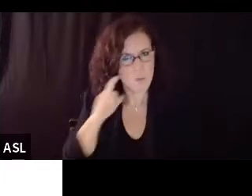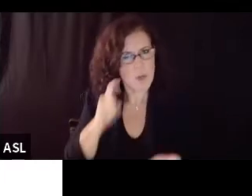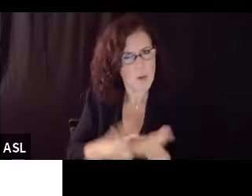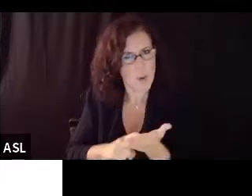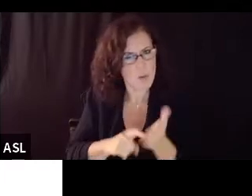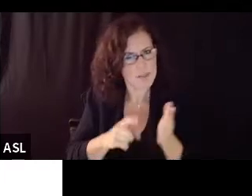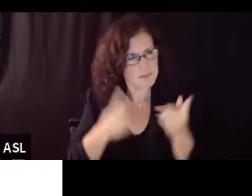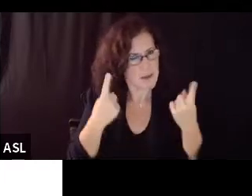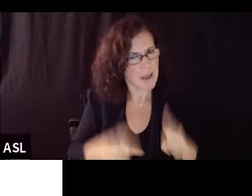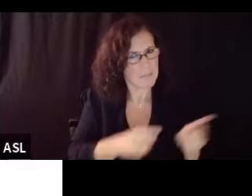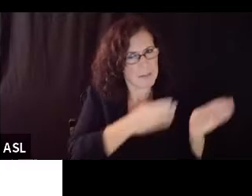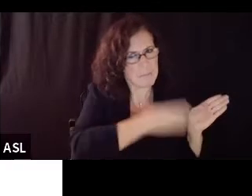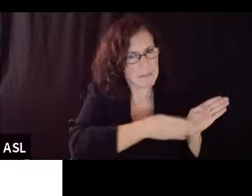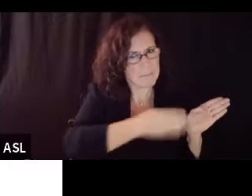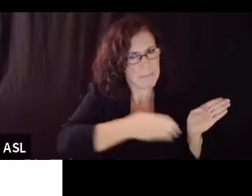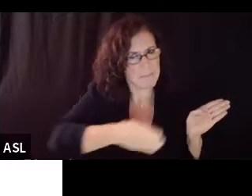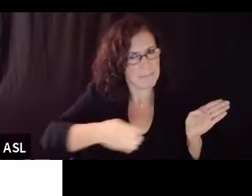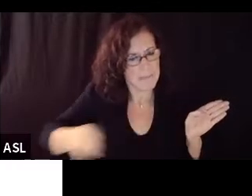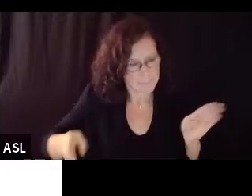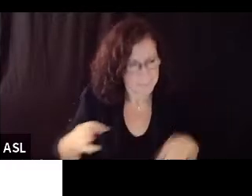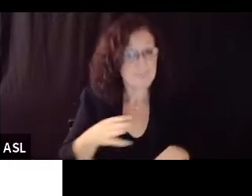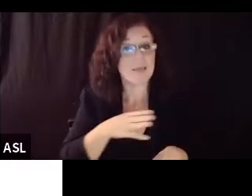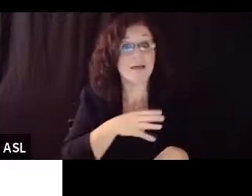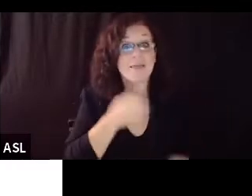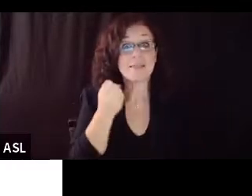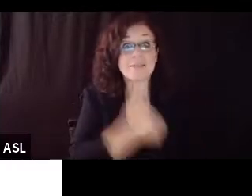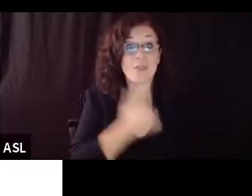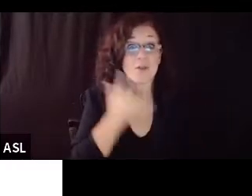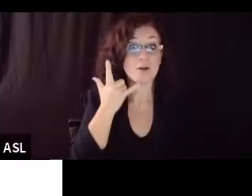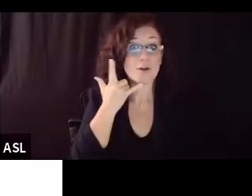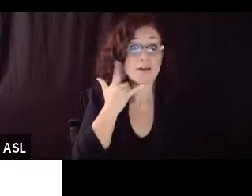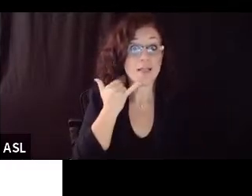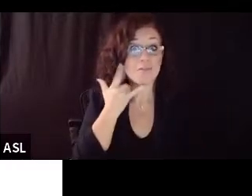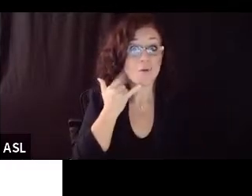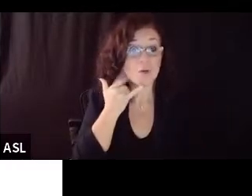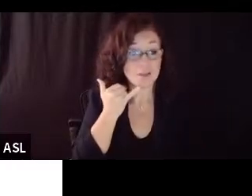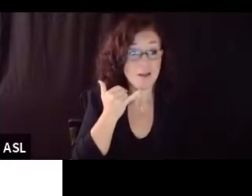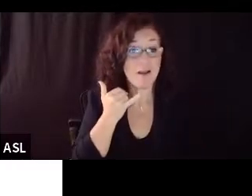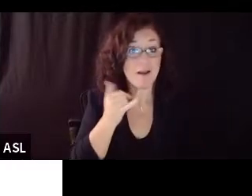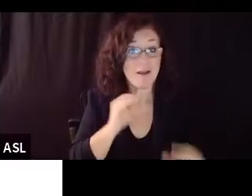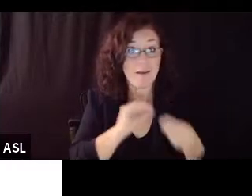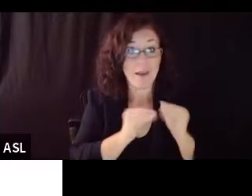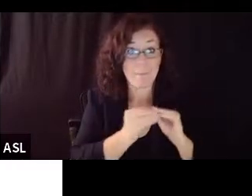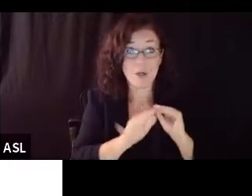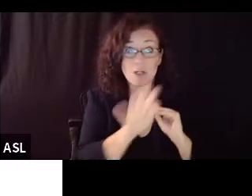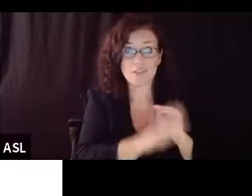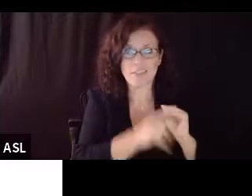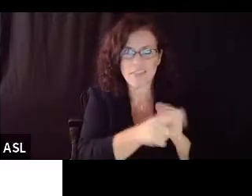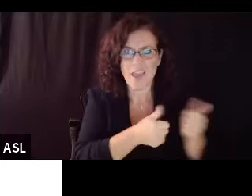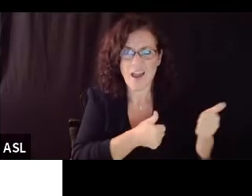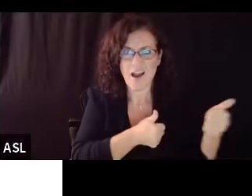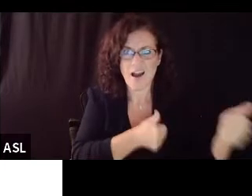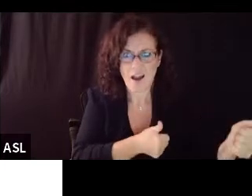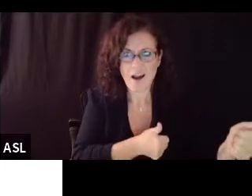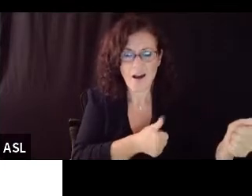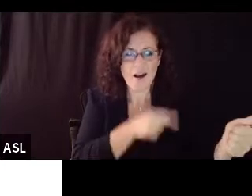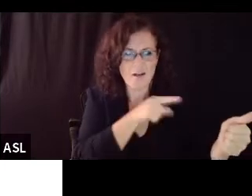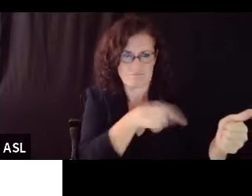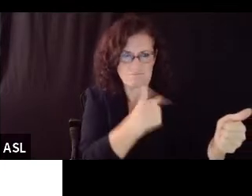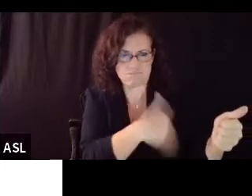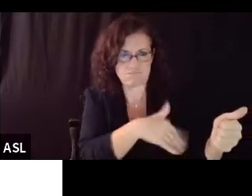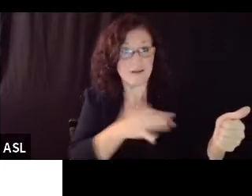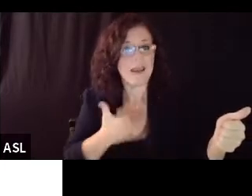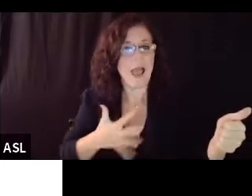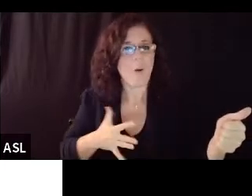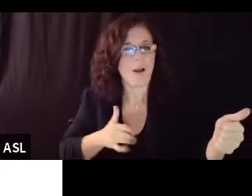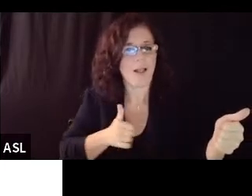region numbers um really um led us by a few weeks and now we are following that pattern um